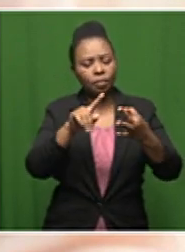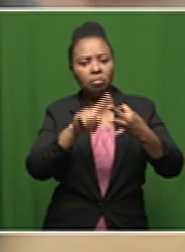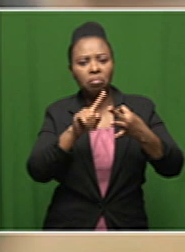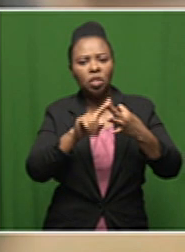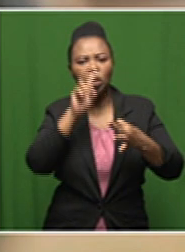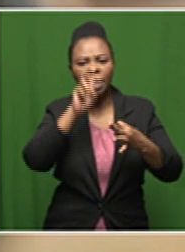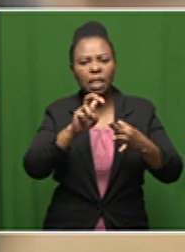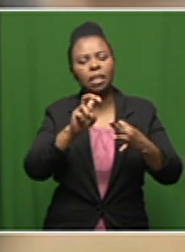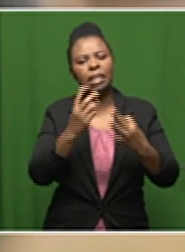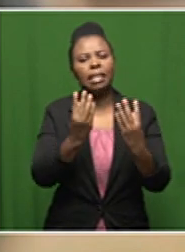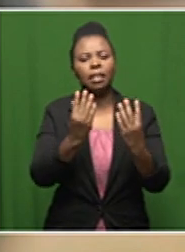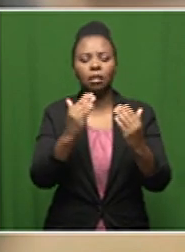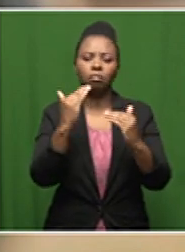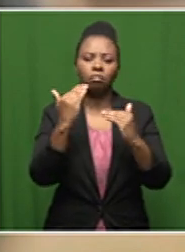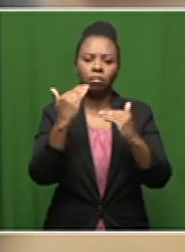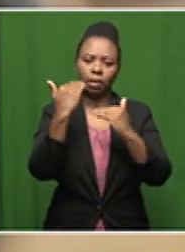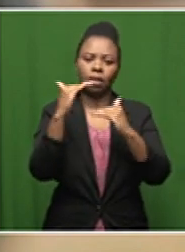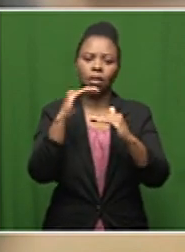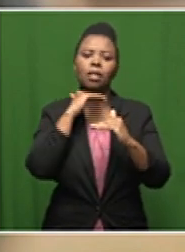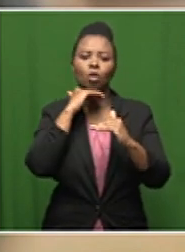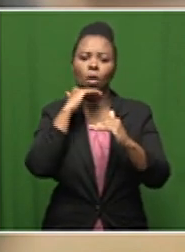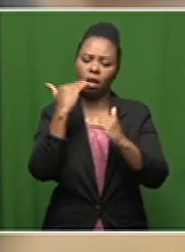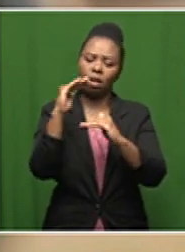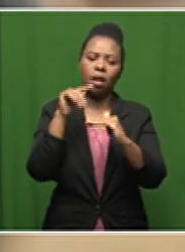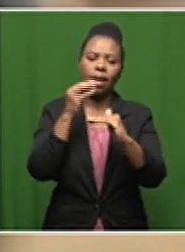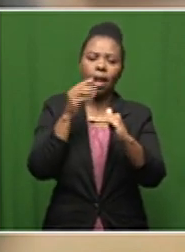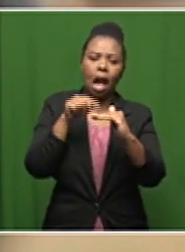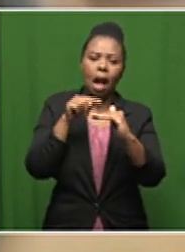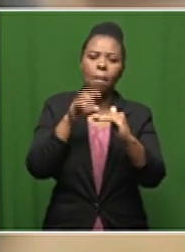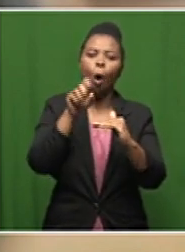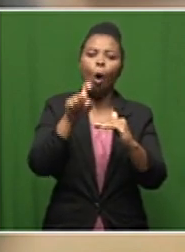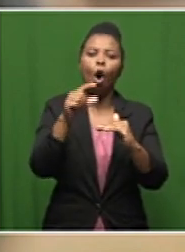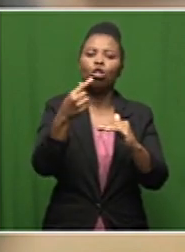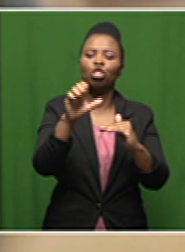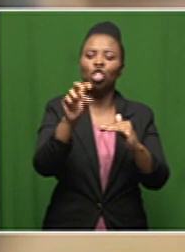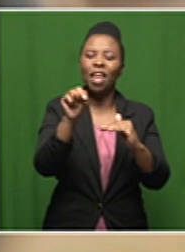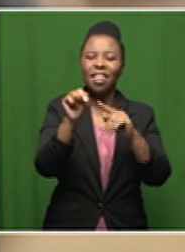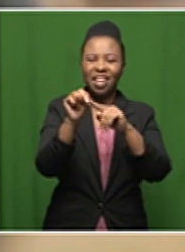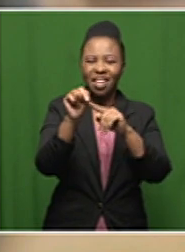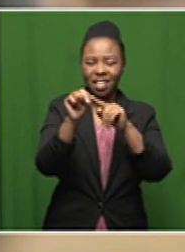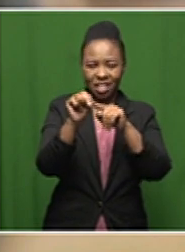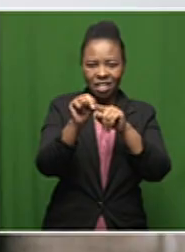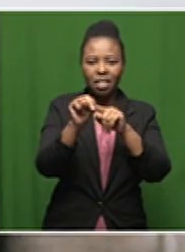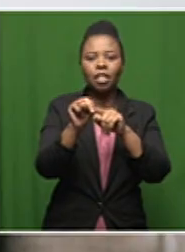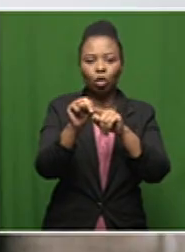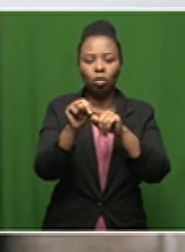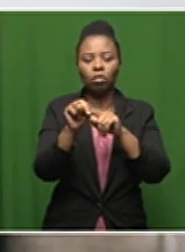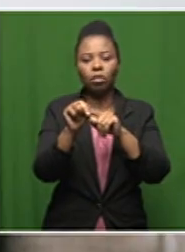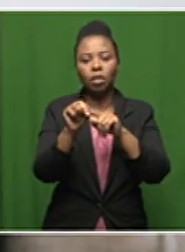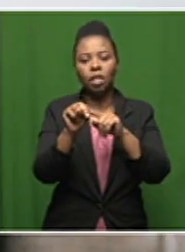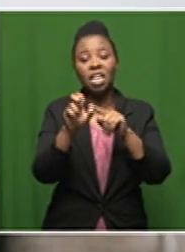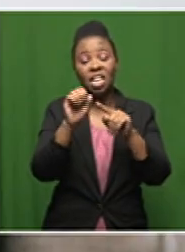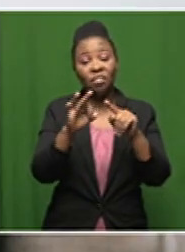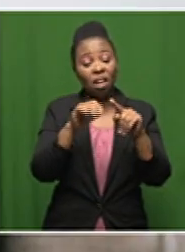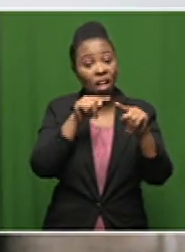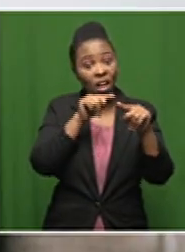of oxygen that is being supplied by the lungs so if any one of those parameters is decreased you're going to get decreased